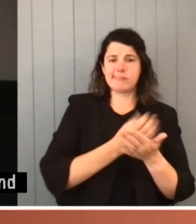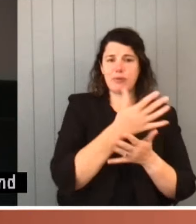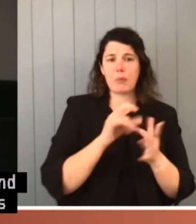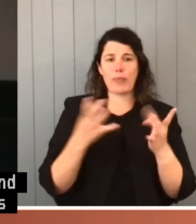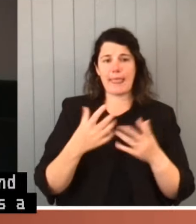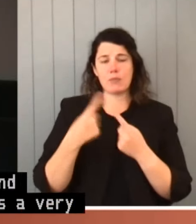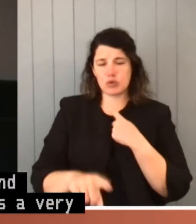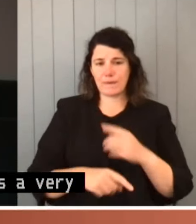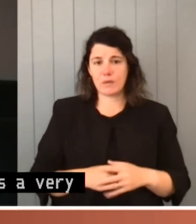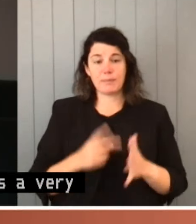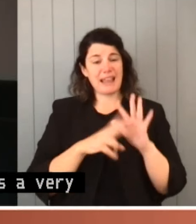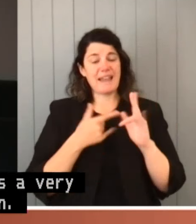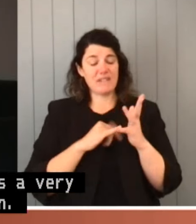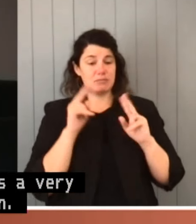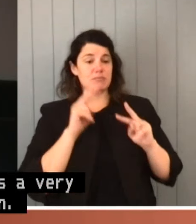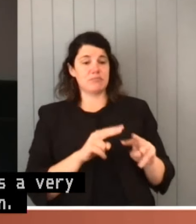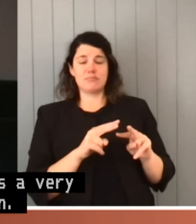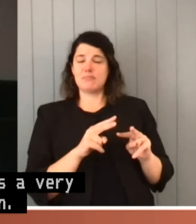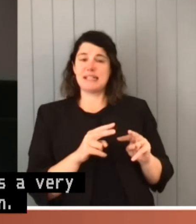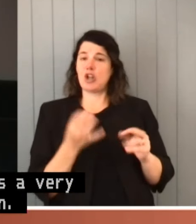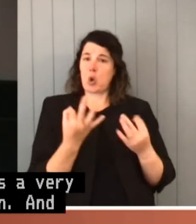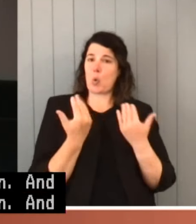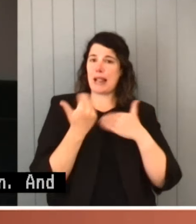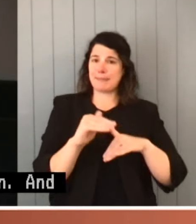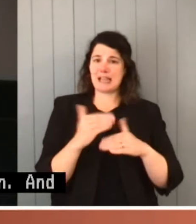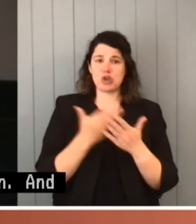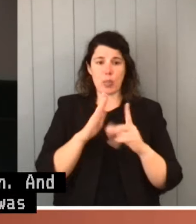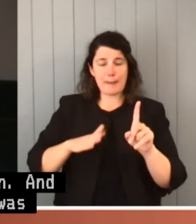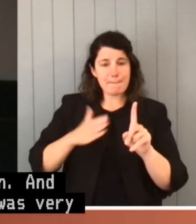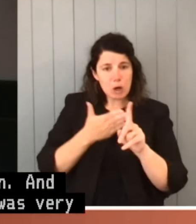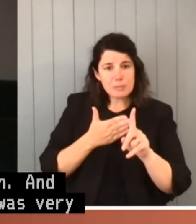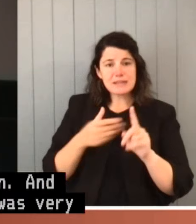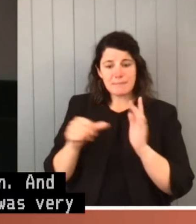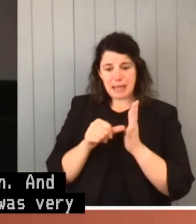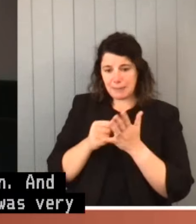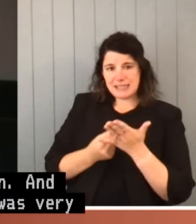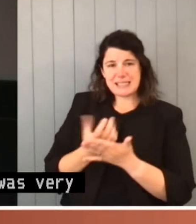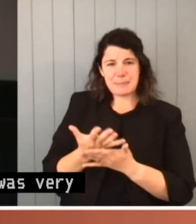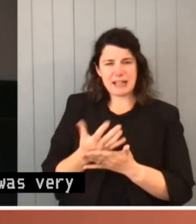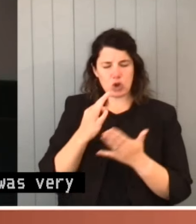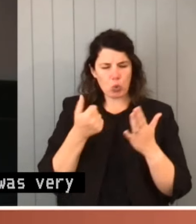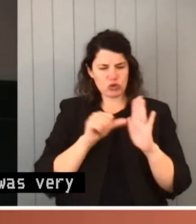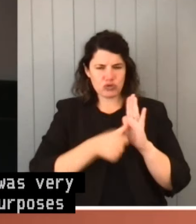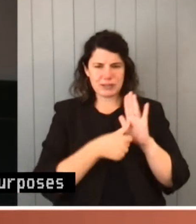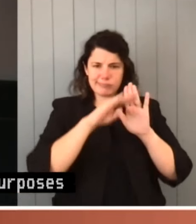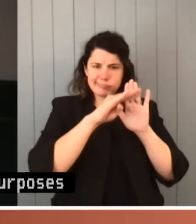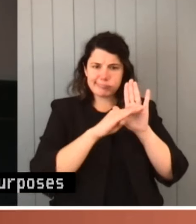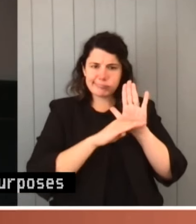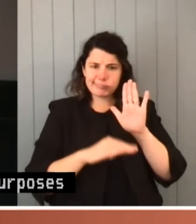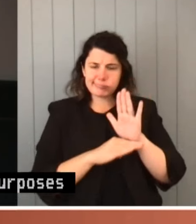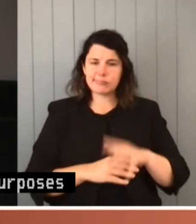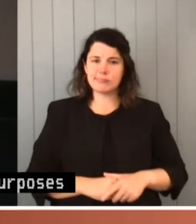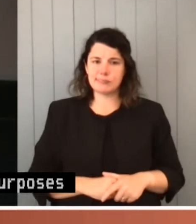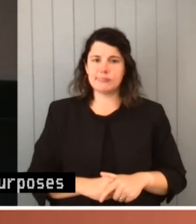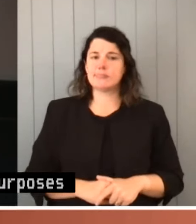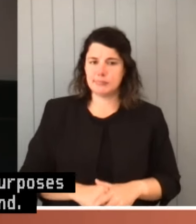observed that there was very little limitation on the purposes for which money may be spent. And having regard to the broad